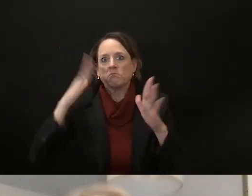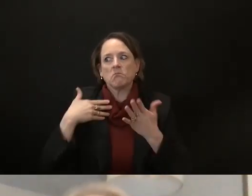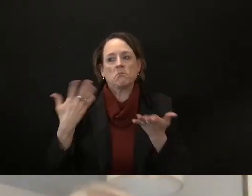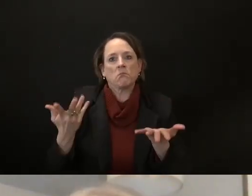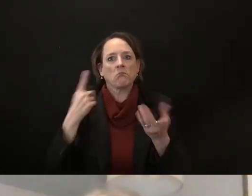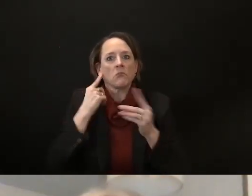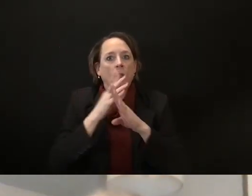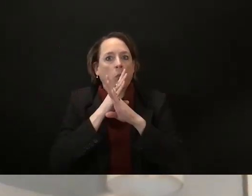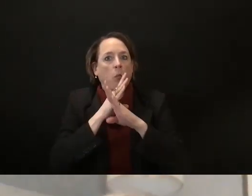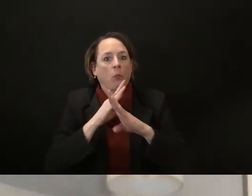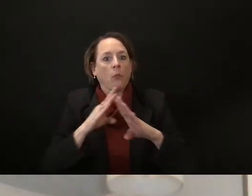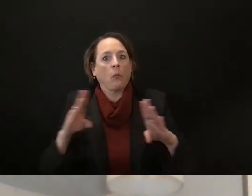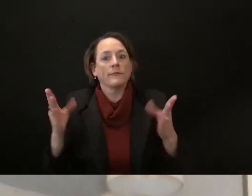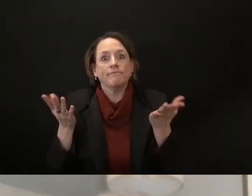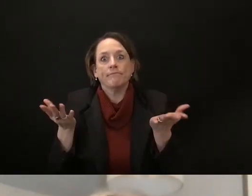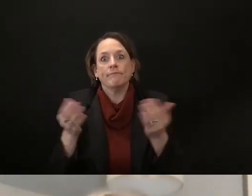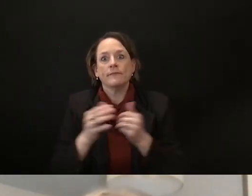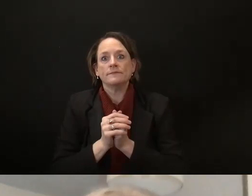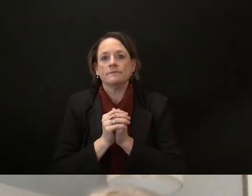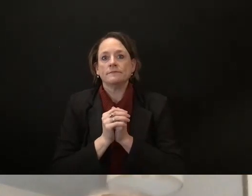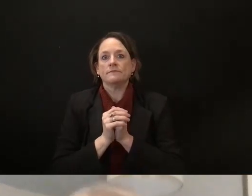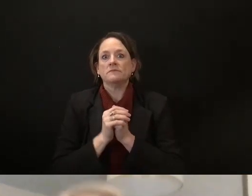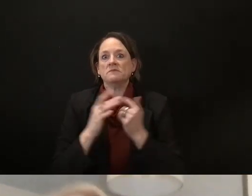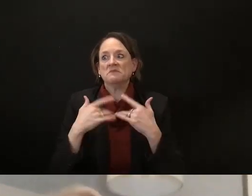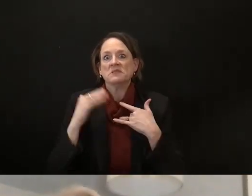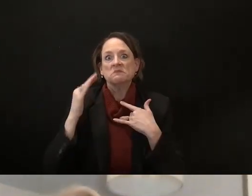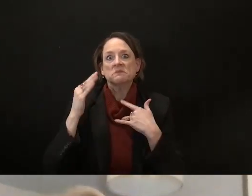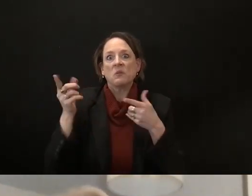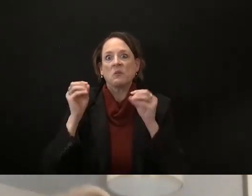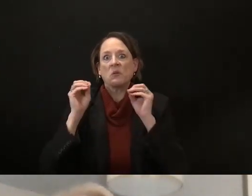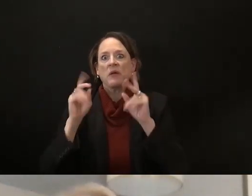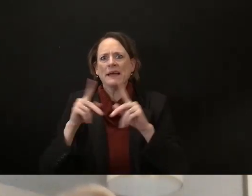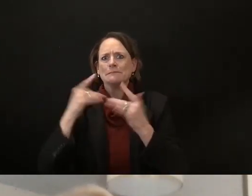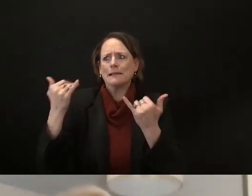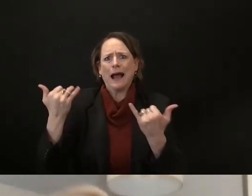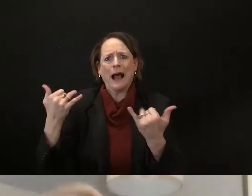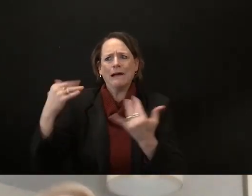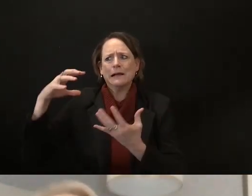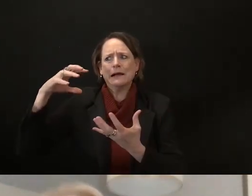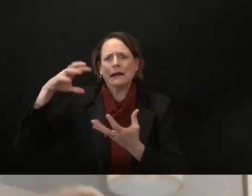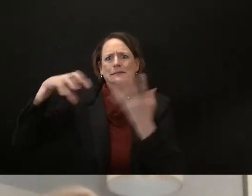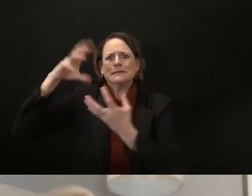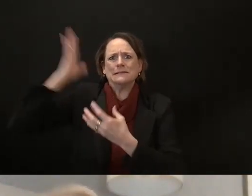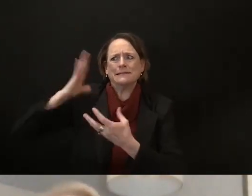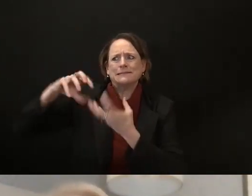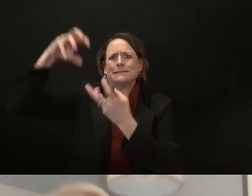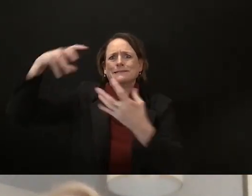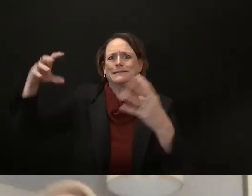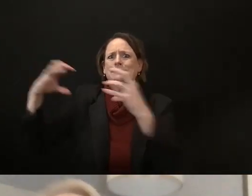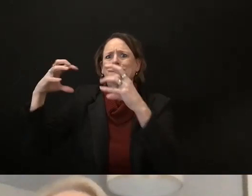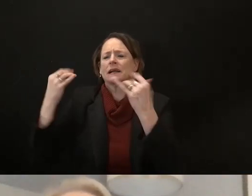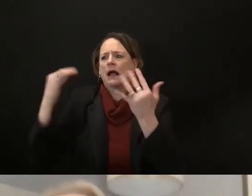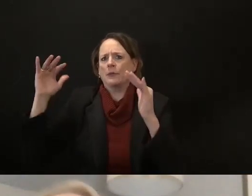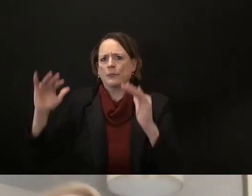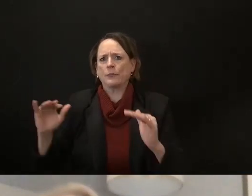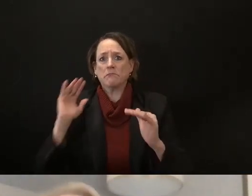um you know we are scheduled to be on the floor tomorrow to to vote to repeal the mask